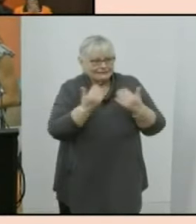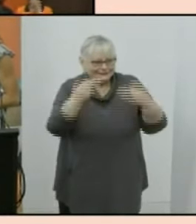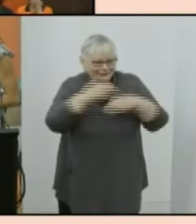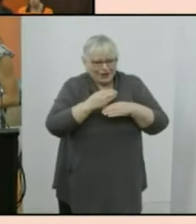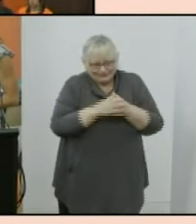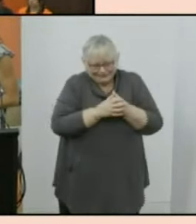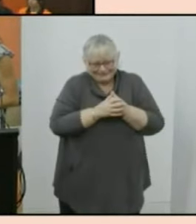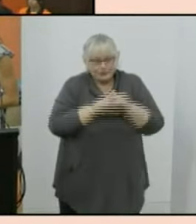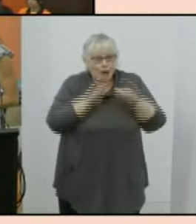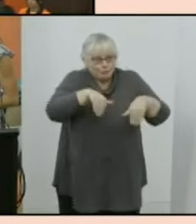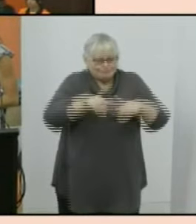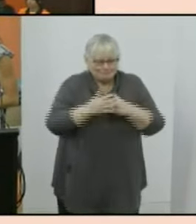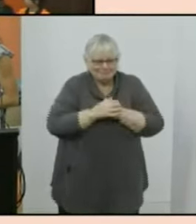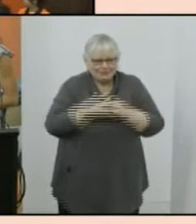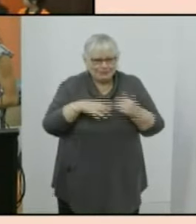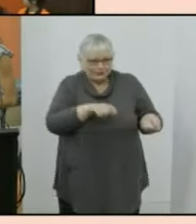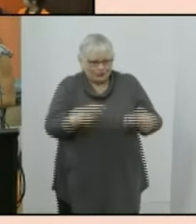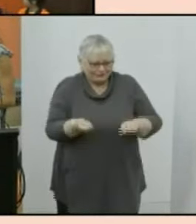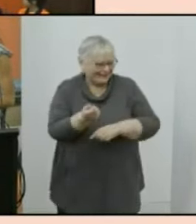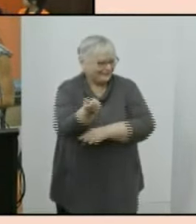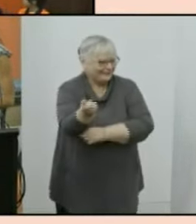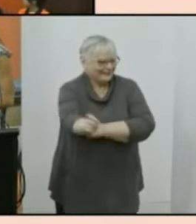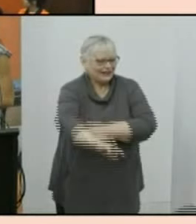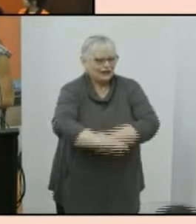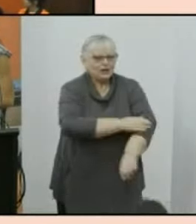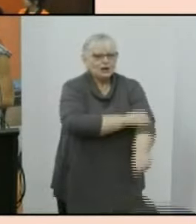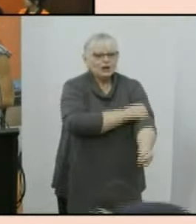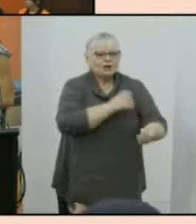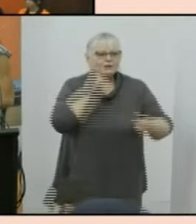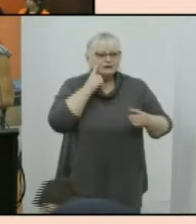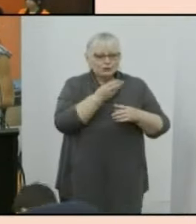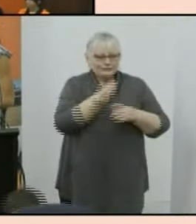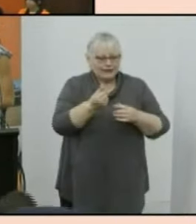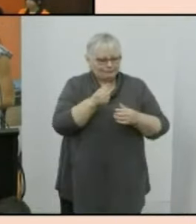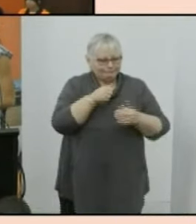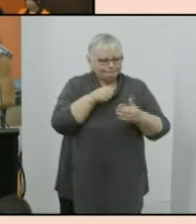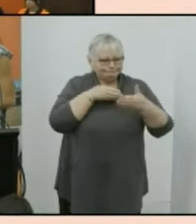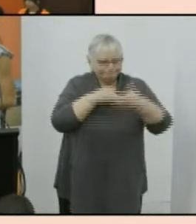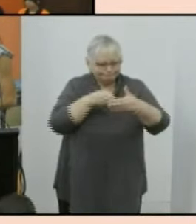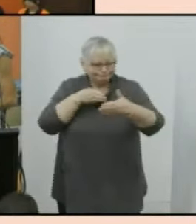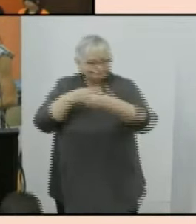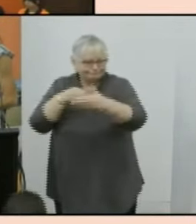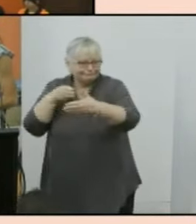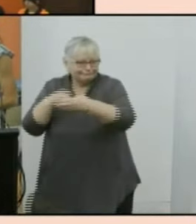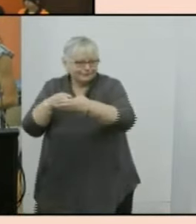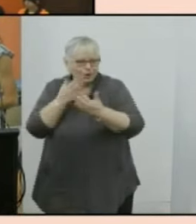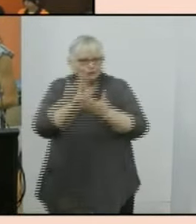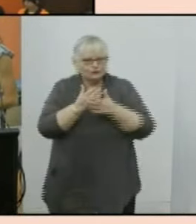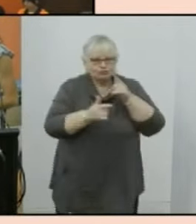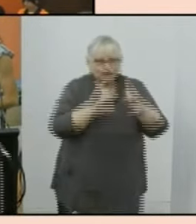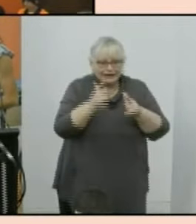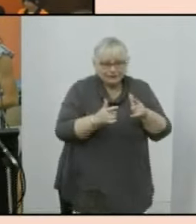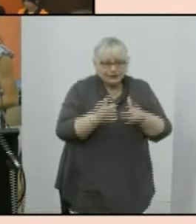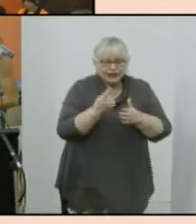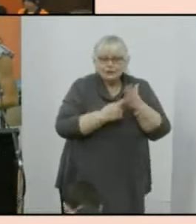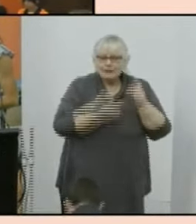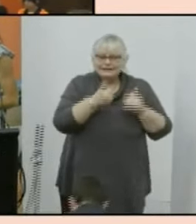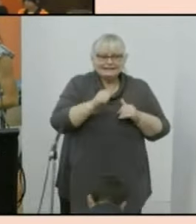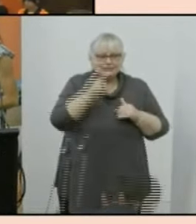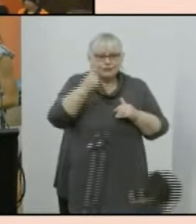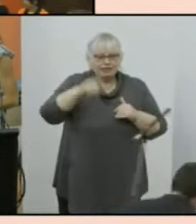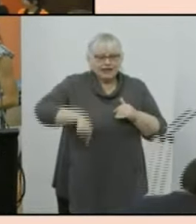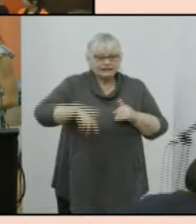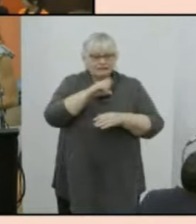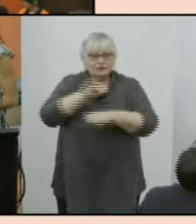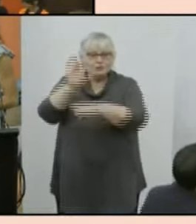can also see um response to restrictions on travel with overseas visitors counted only 61 000 as